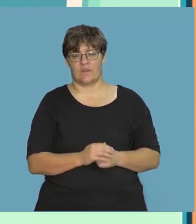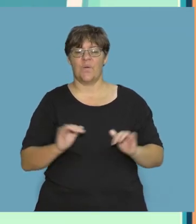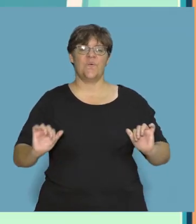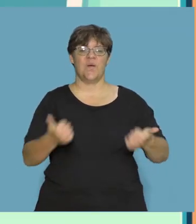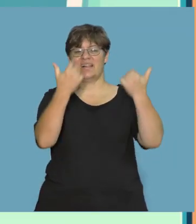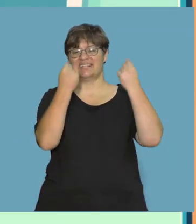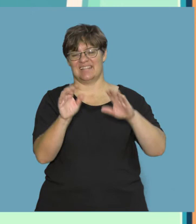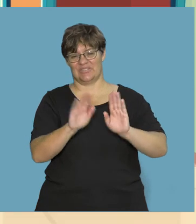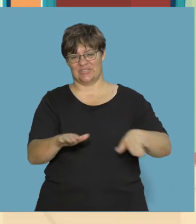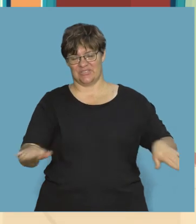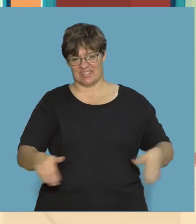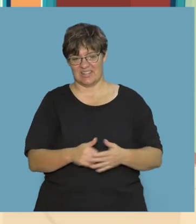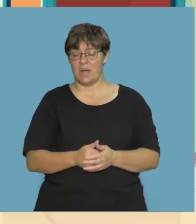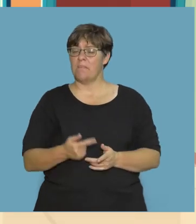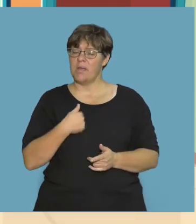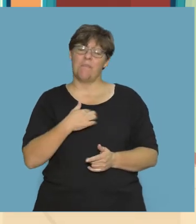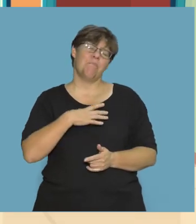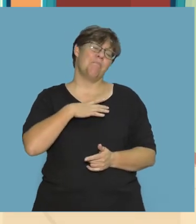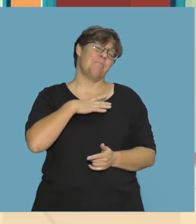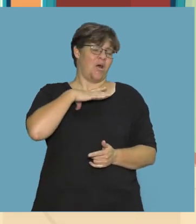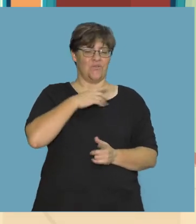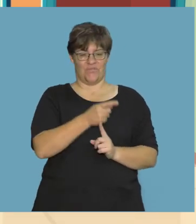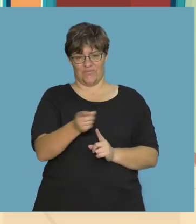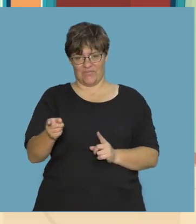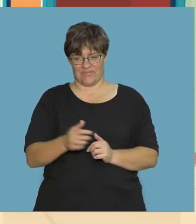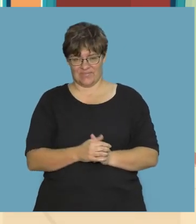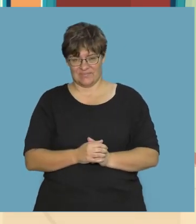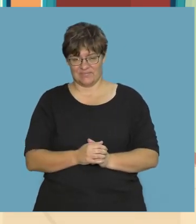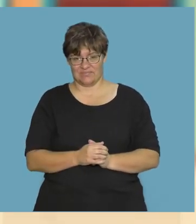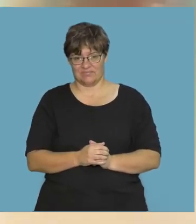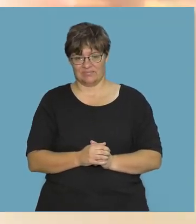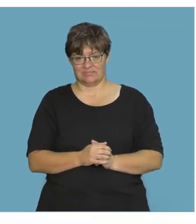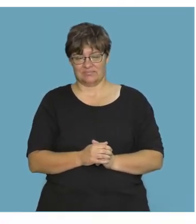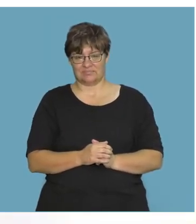Well done, children! I'm so proud of you!